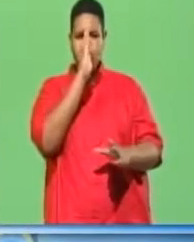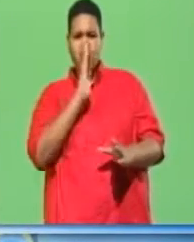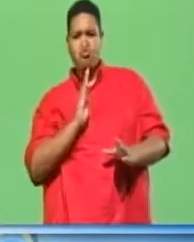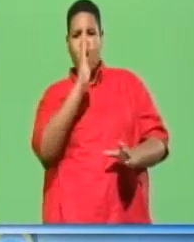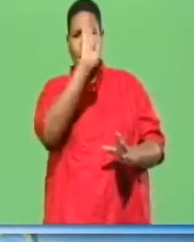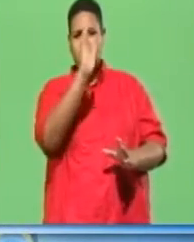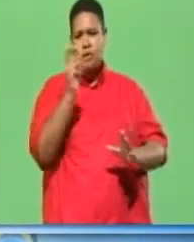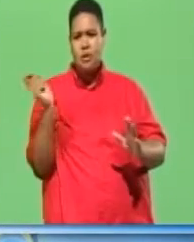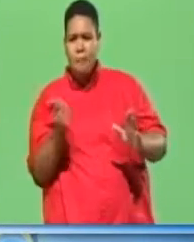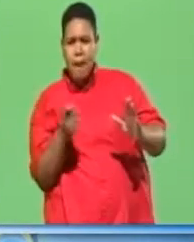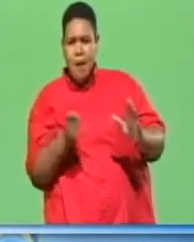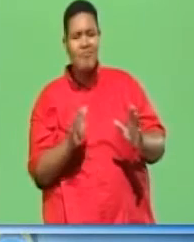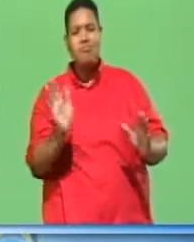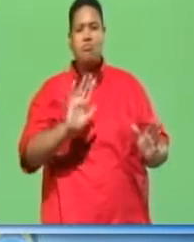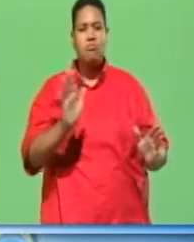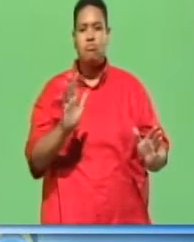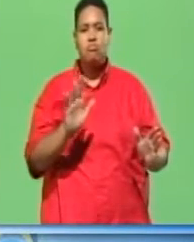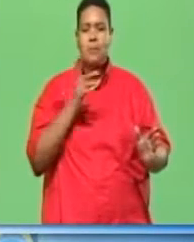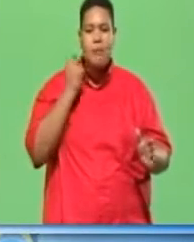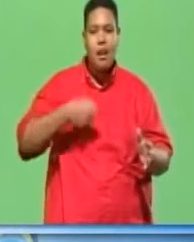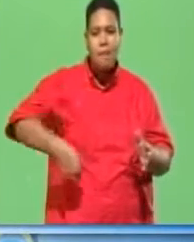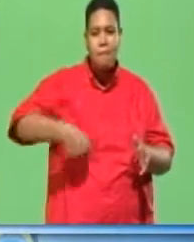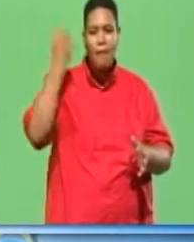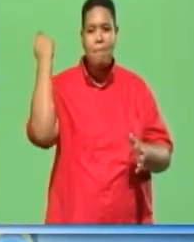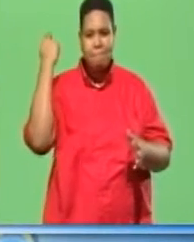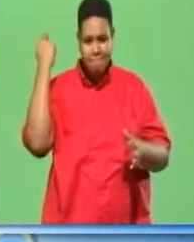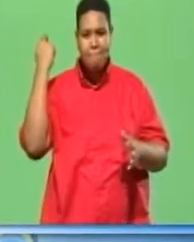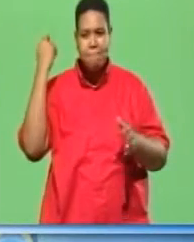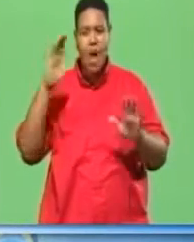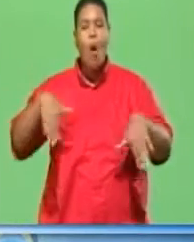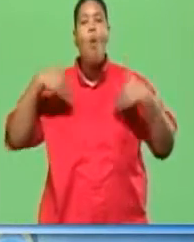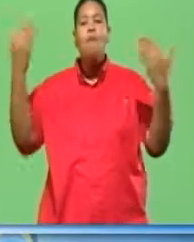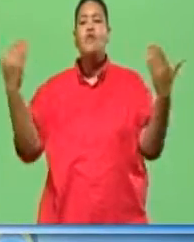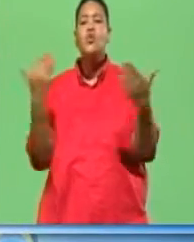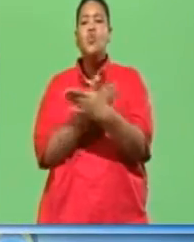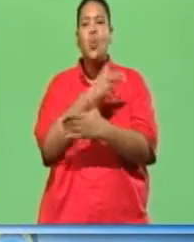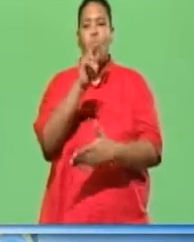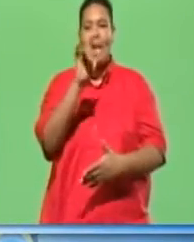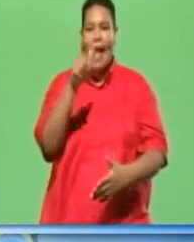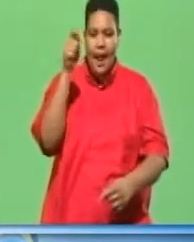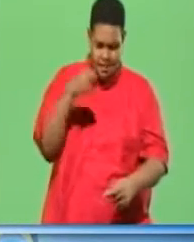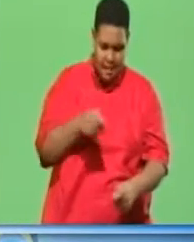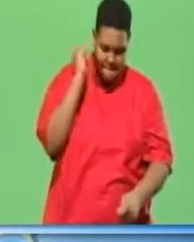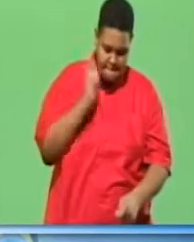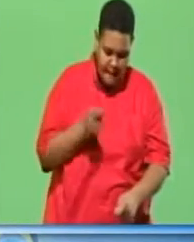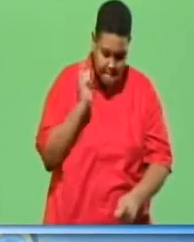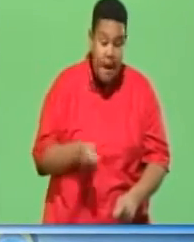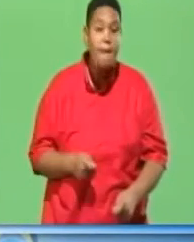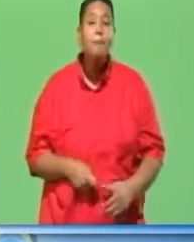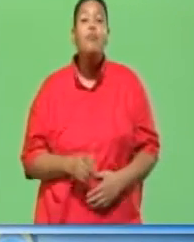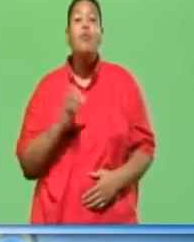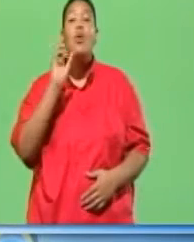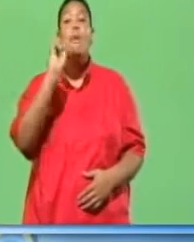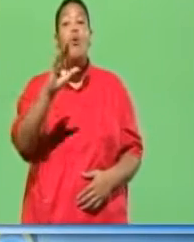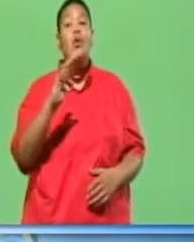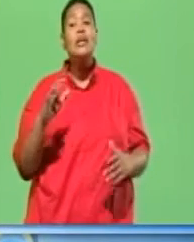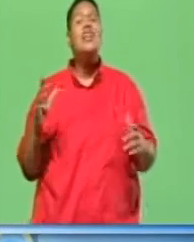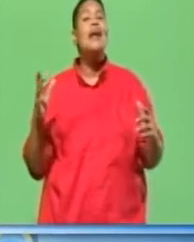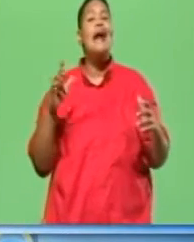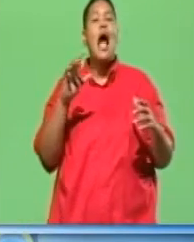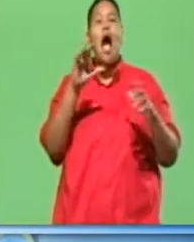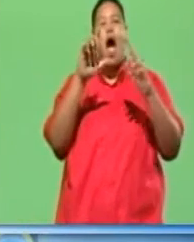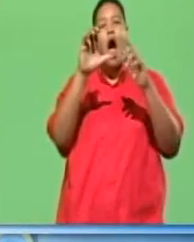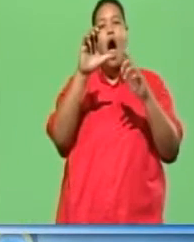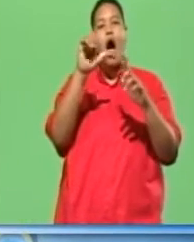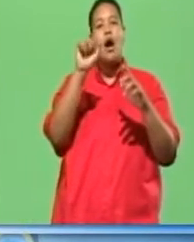drive it fully at an angle. Pull it out and replace it with a new nail. Place a piece of card or thin wood